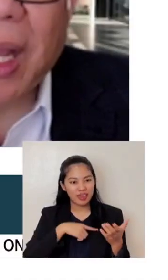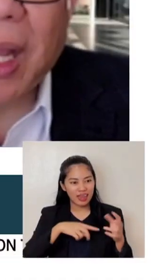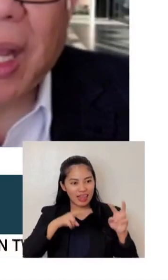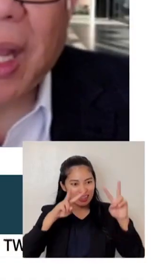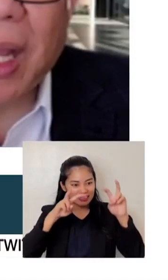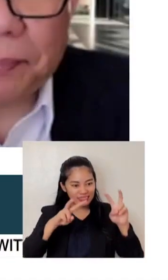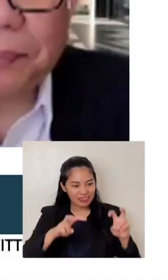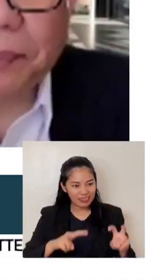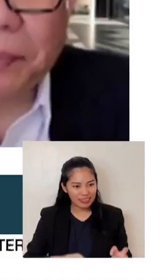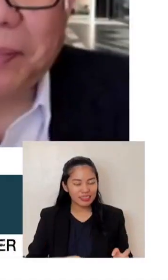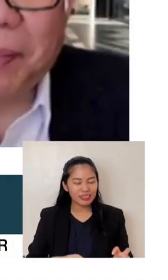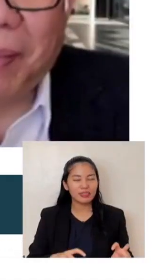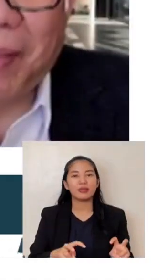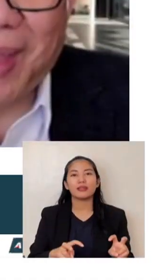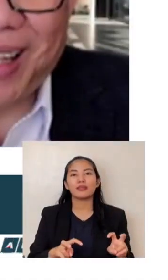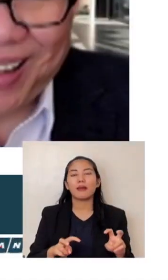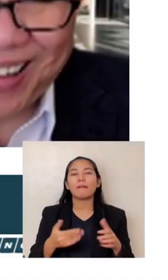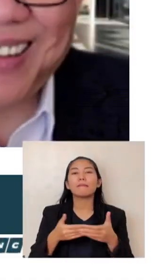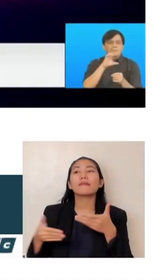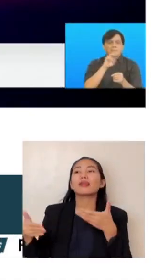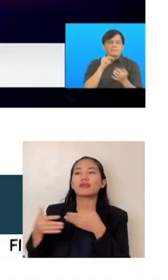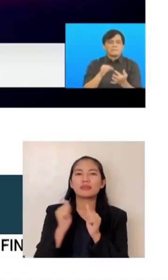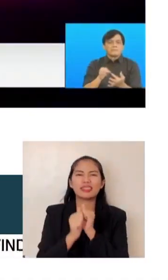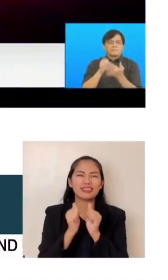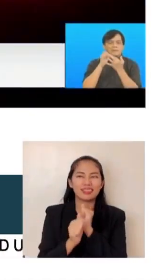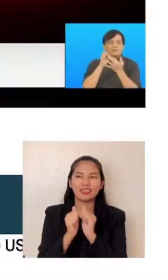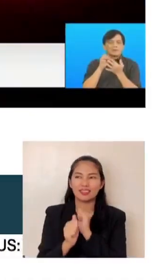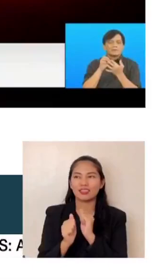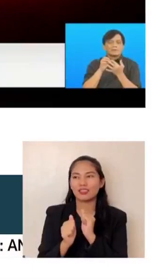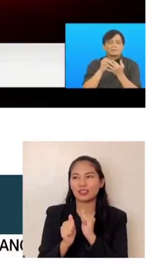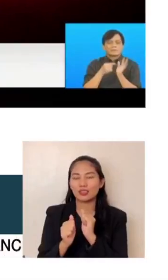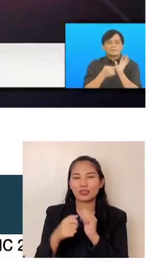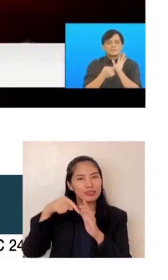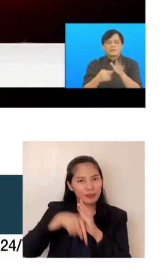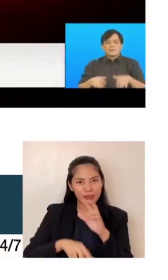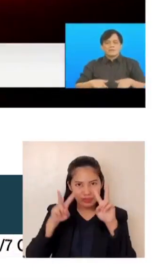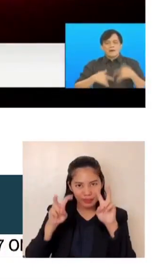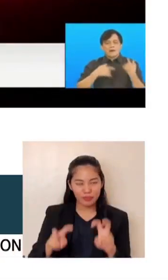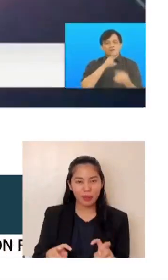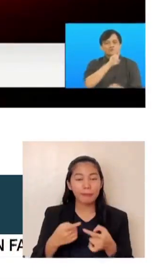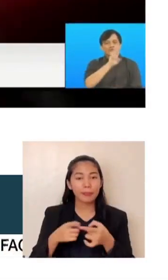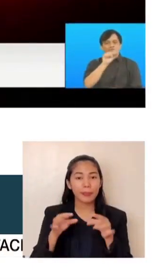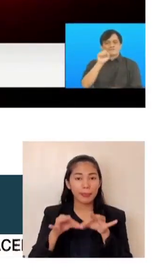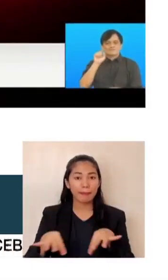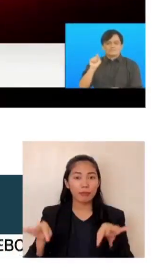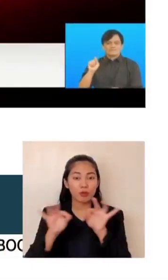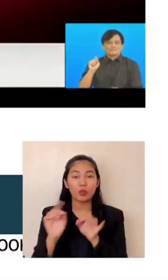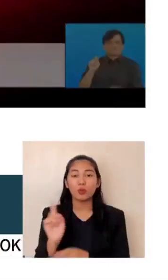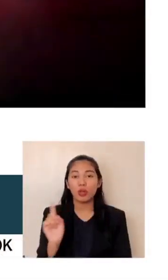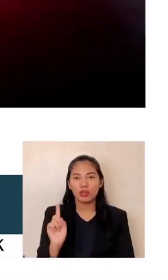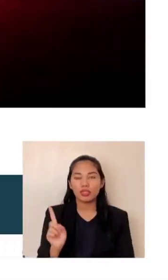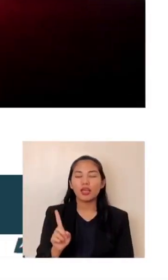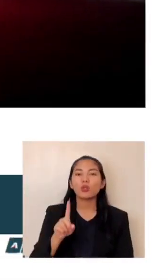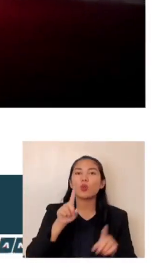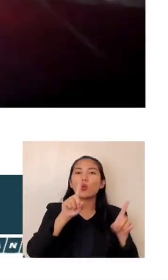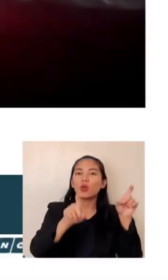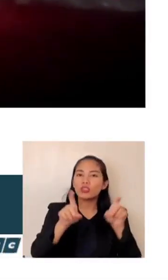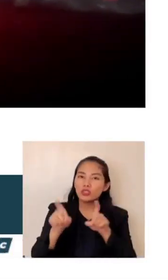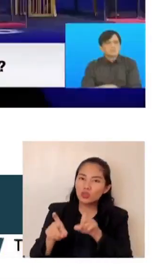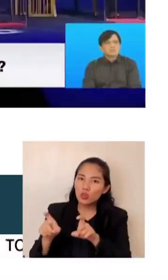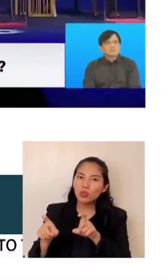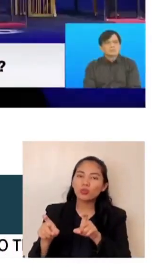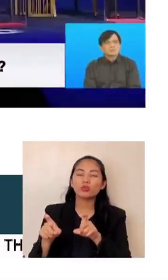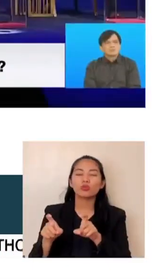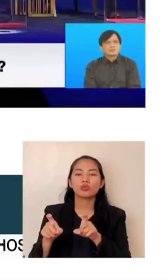have been told to respond to. And it's a matter of how questions were structured, and therefore they cannot go